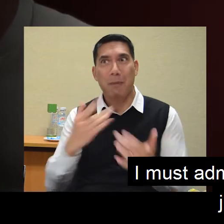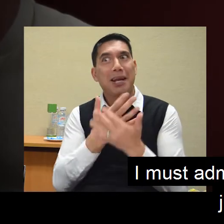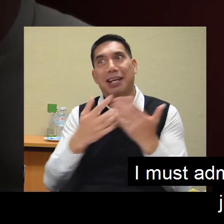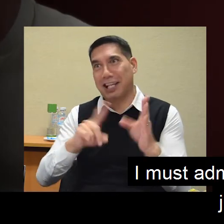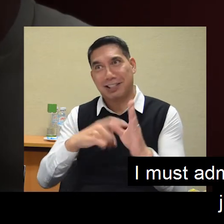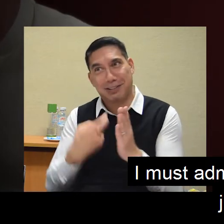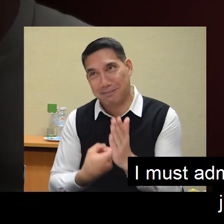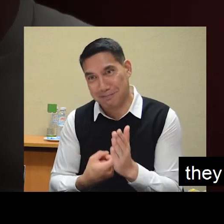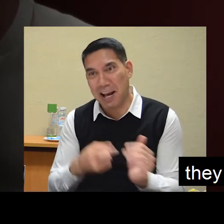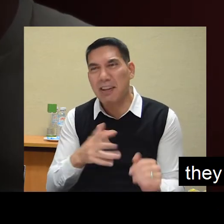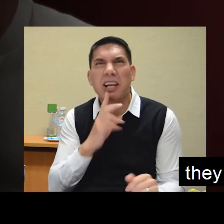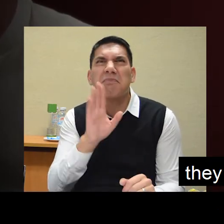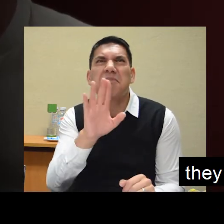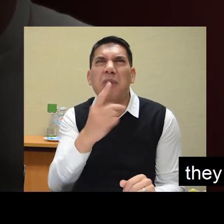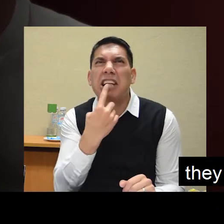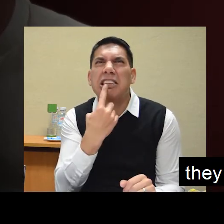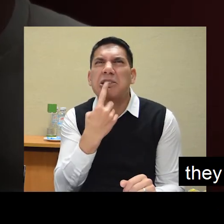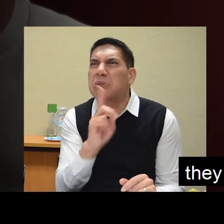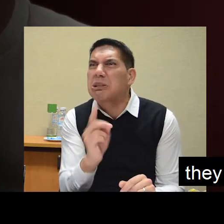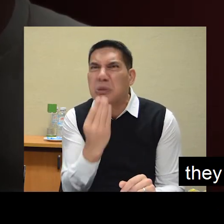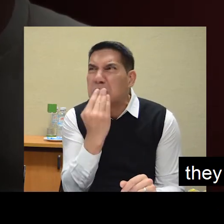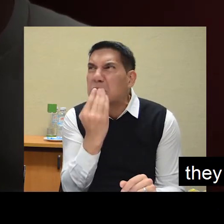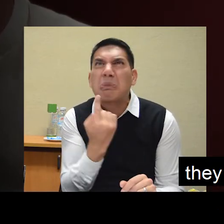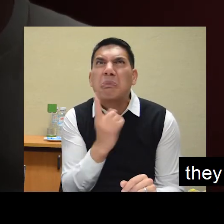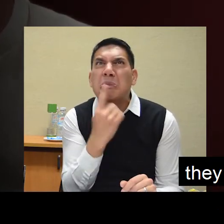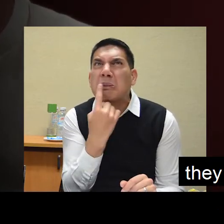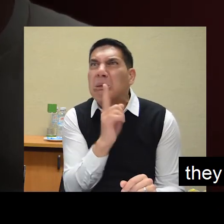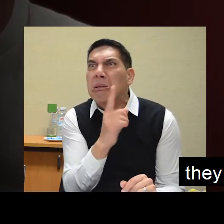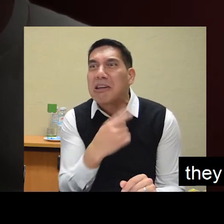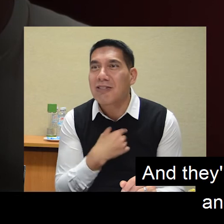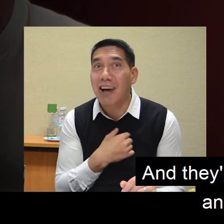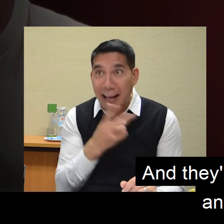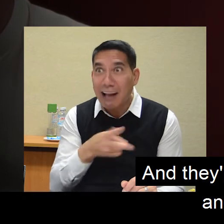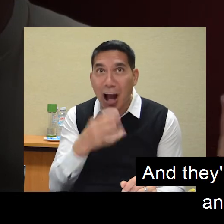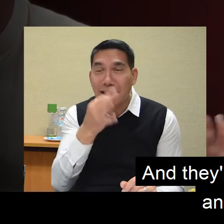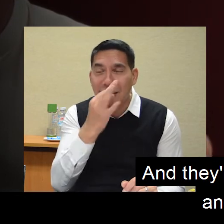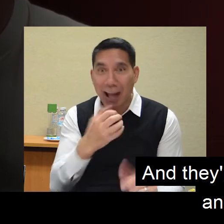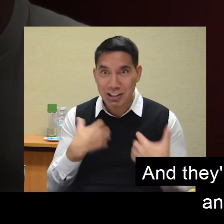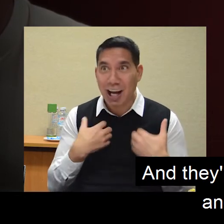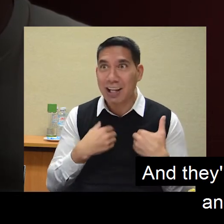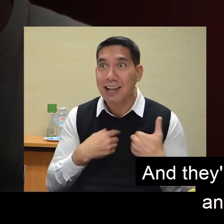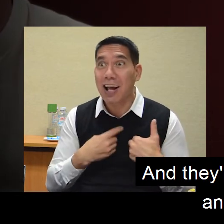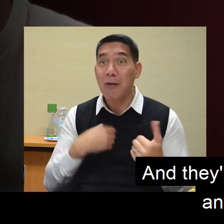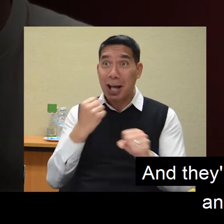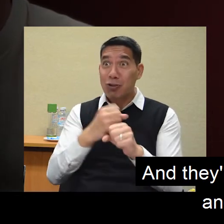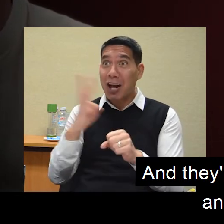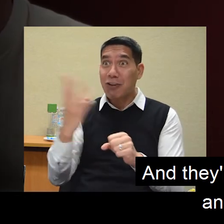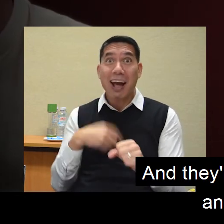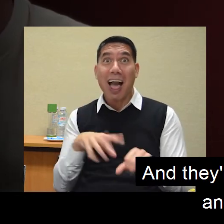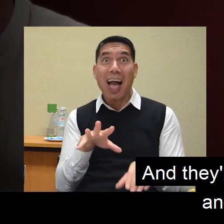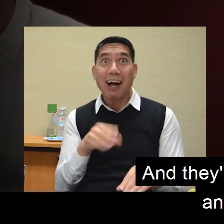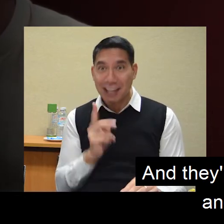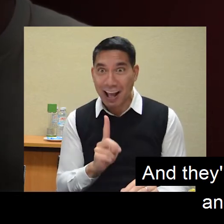number of years, they would often tell me, what does it taste like? What does the communion taste like? And they're so excited. when they finally get to grade three